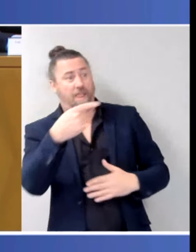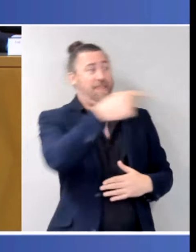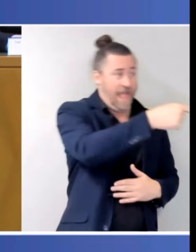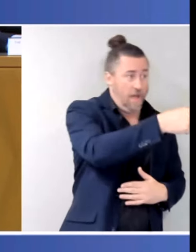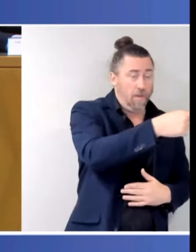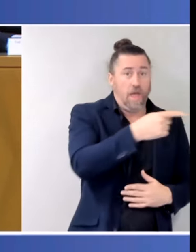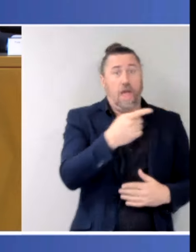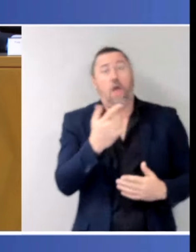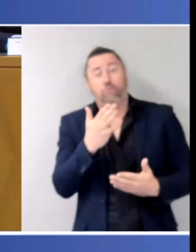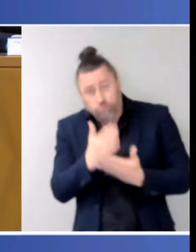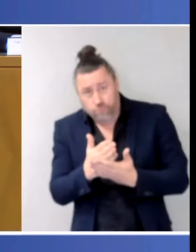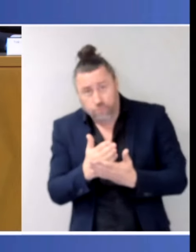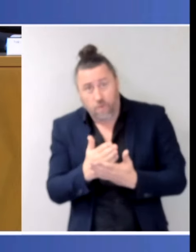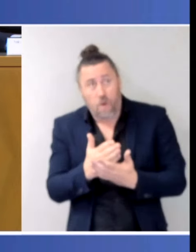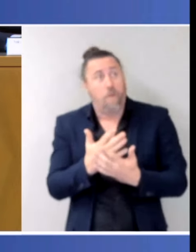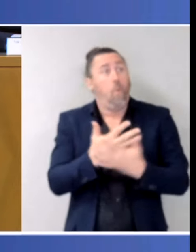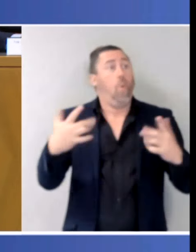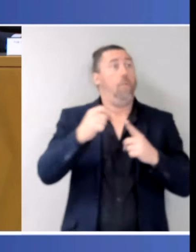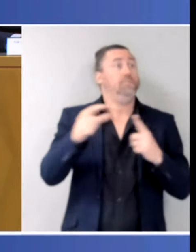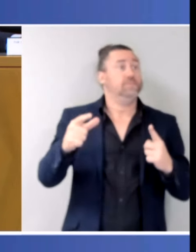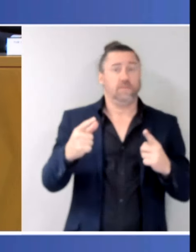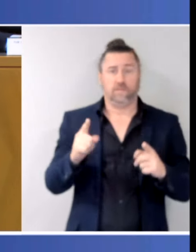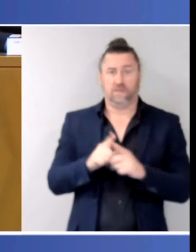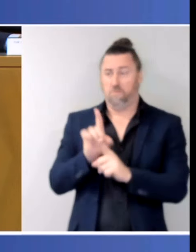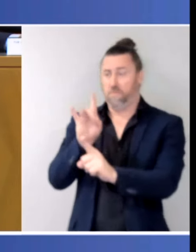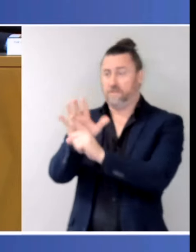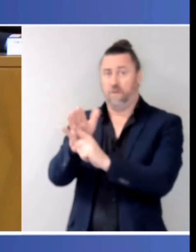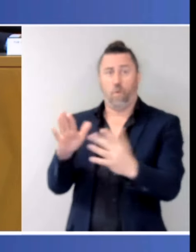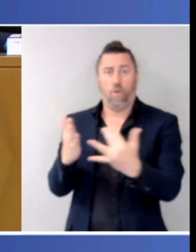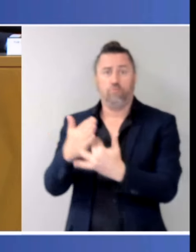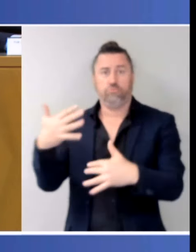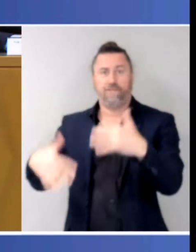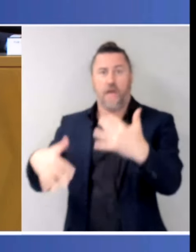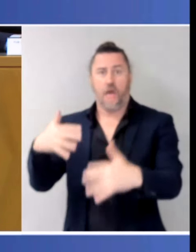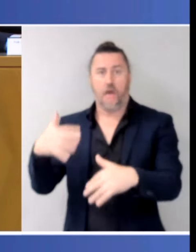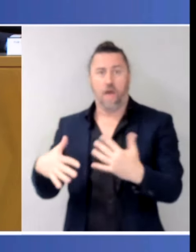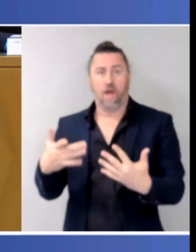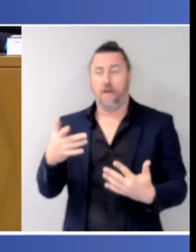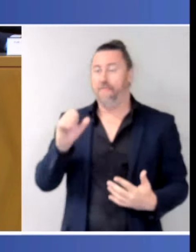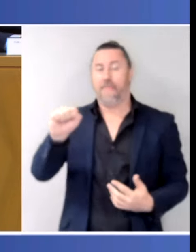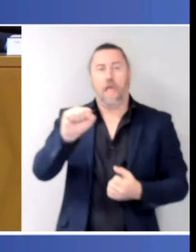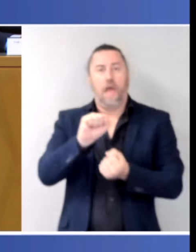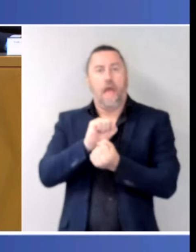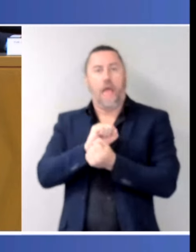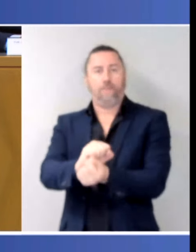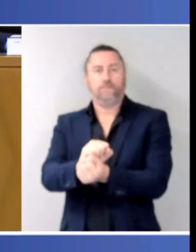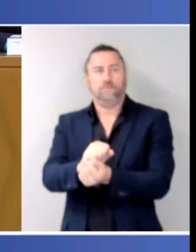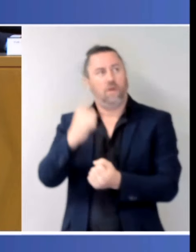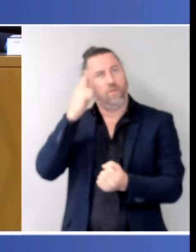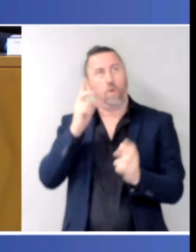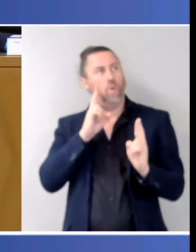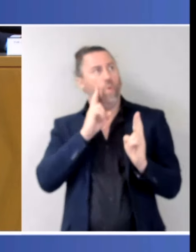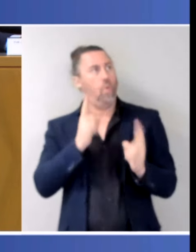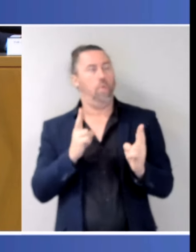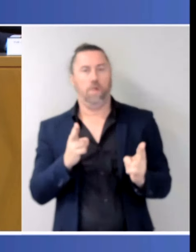So how do we intervene to change that? How do we intervene to change the culture so that it is unacceptable